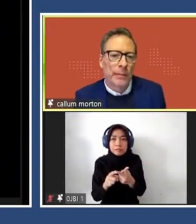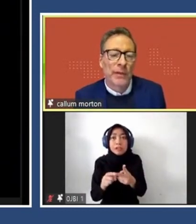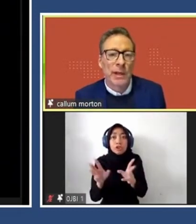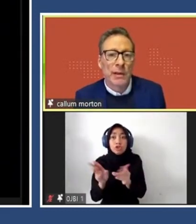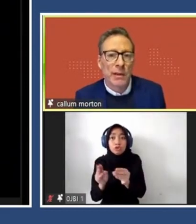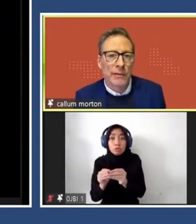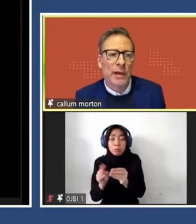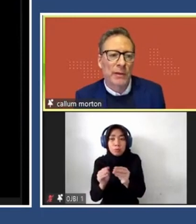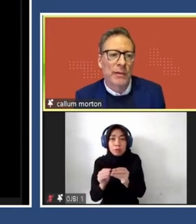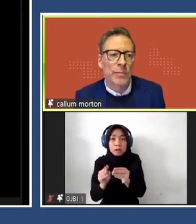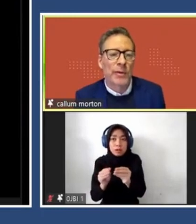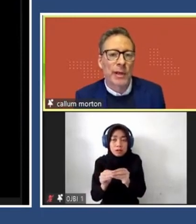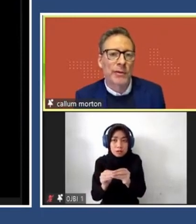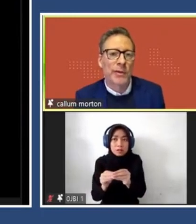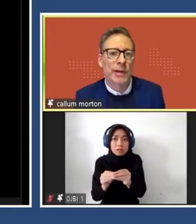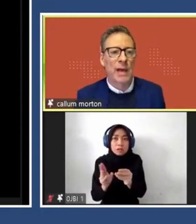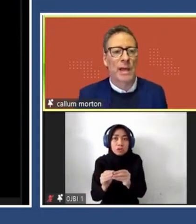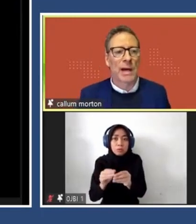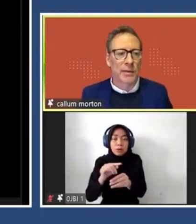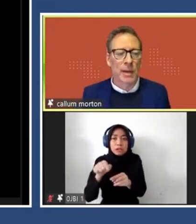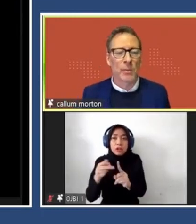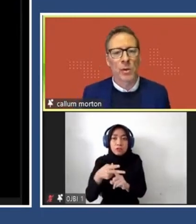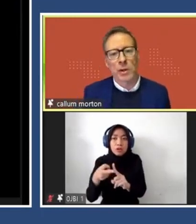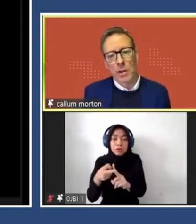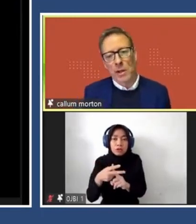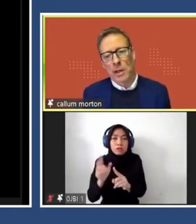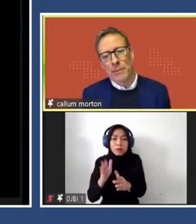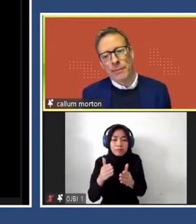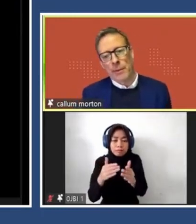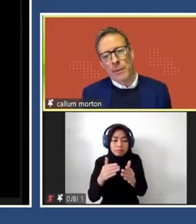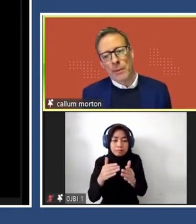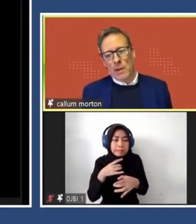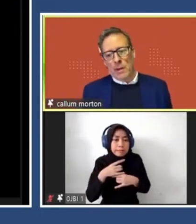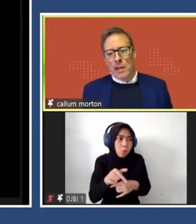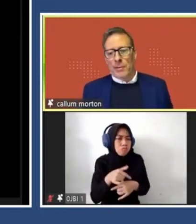deans in faculties and were very interested in having artists make work.